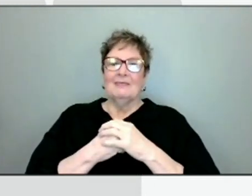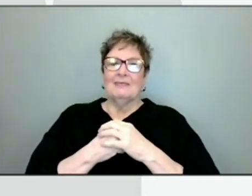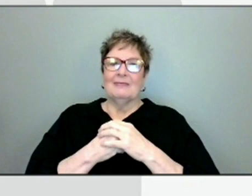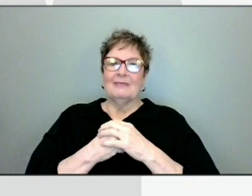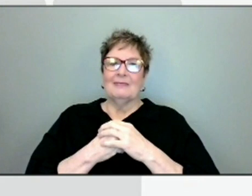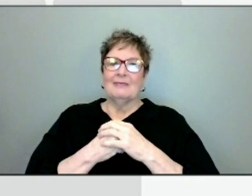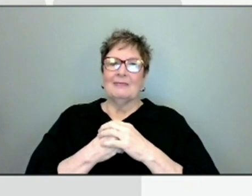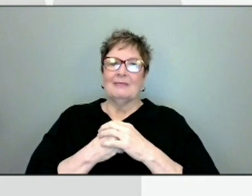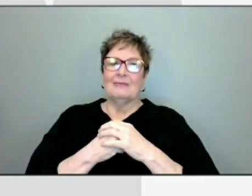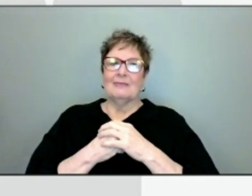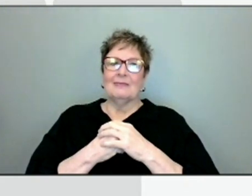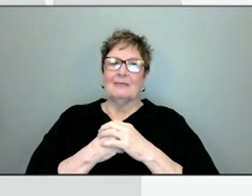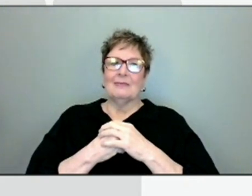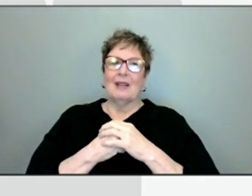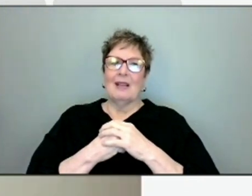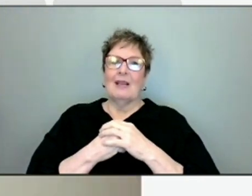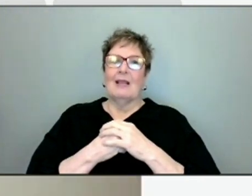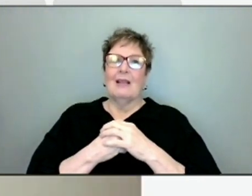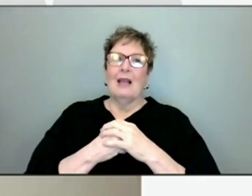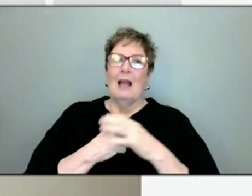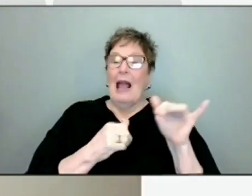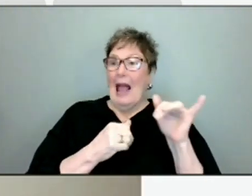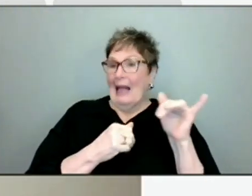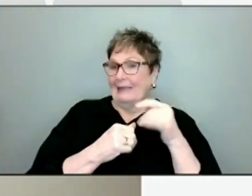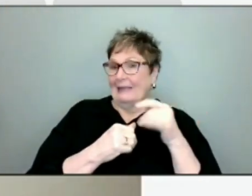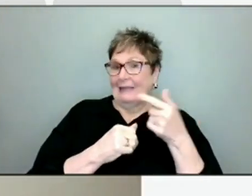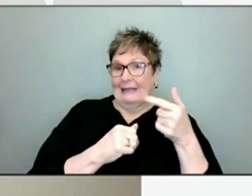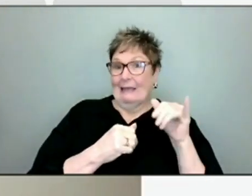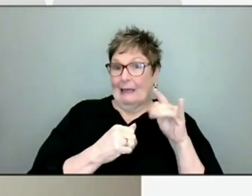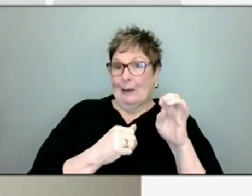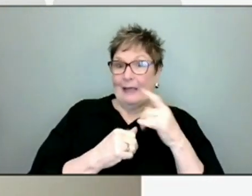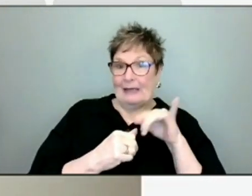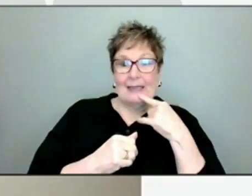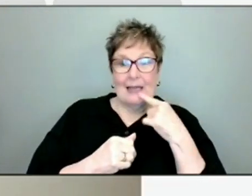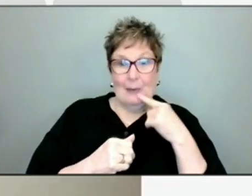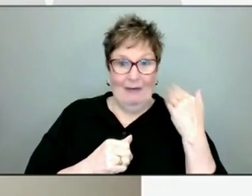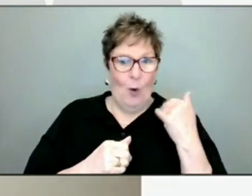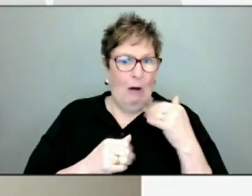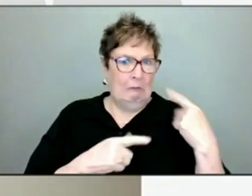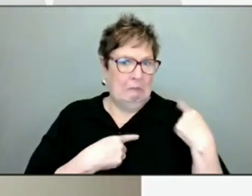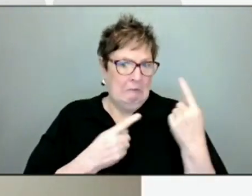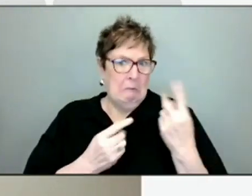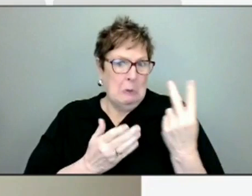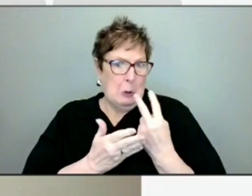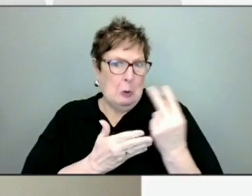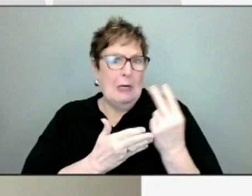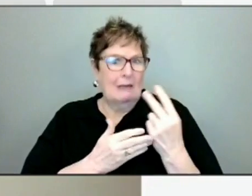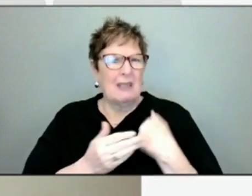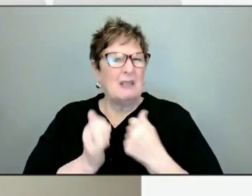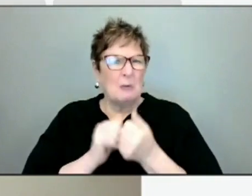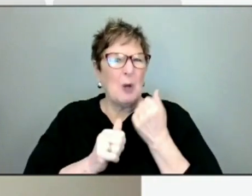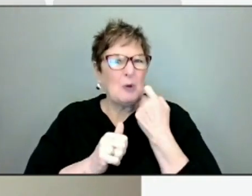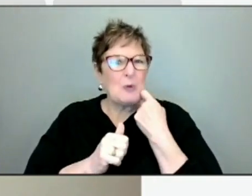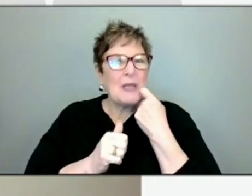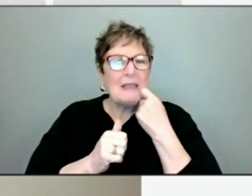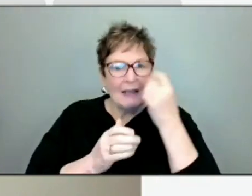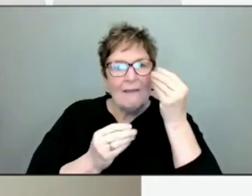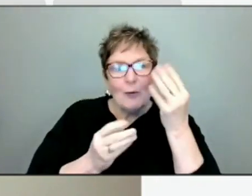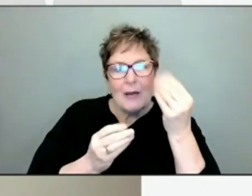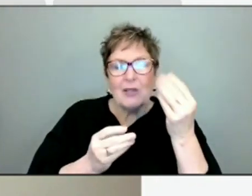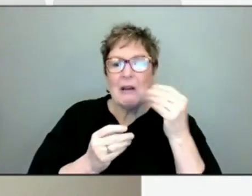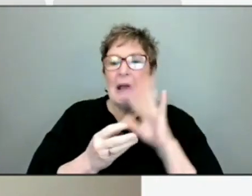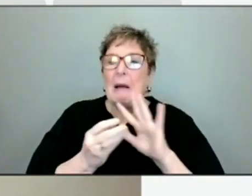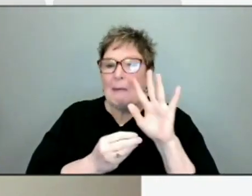Yeah, so certainly, as Gibby mentioned earlier, you know, in the last couple of weeks, is the most recent data we have available, roughly